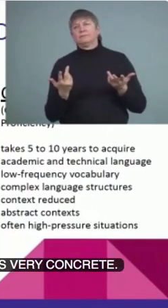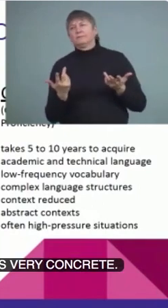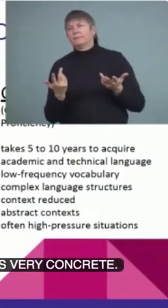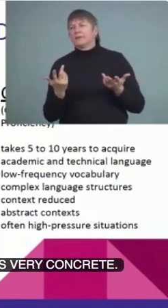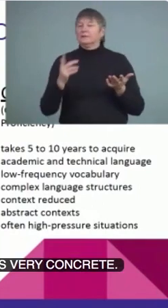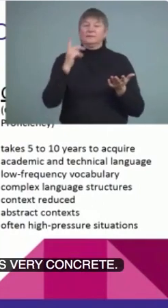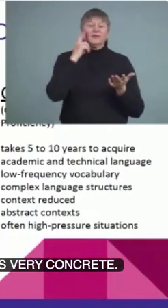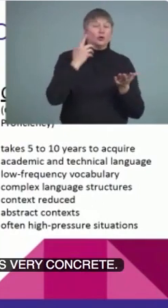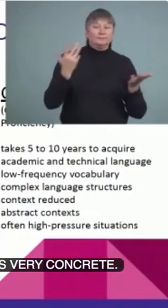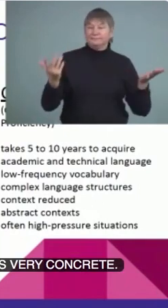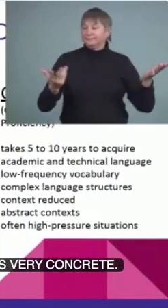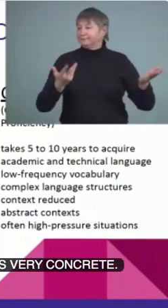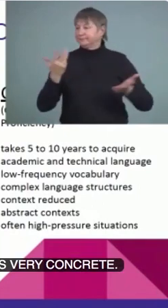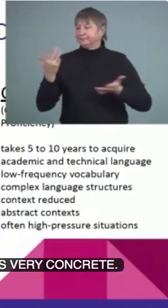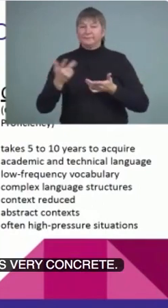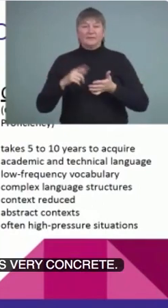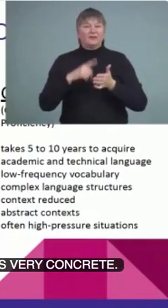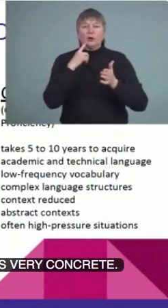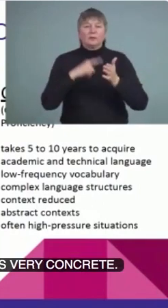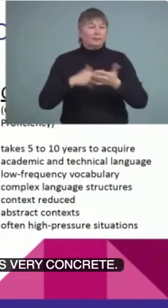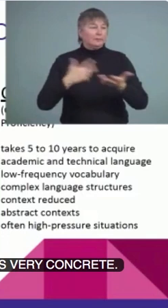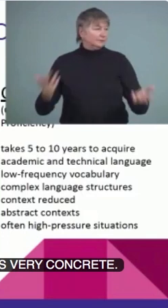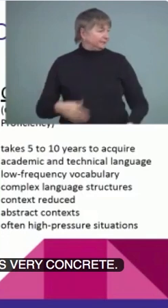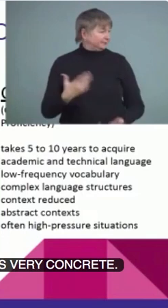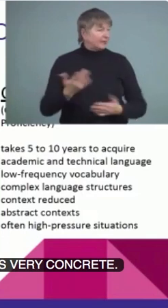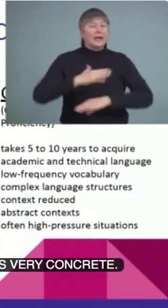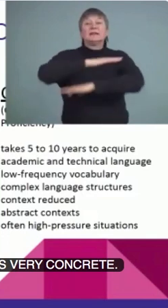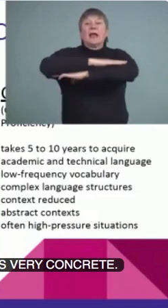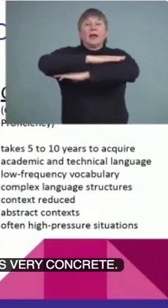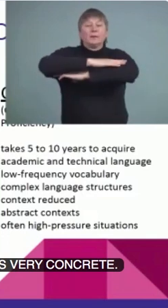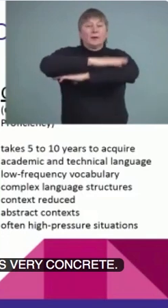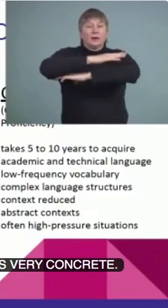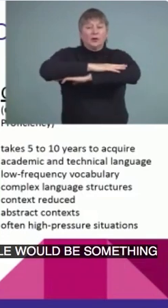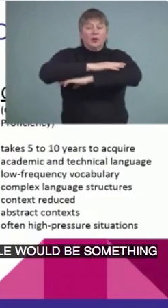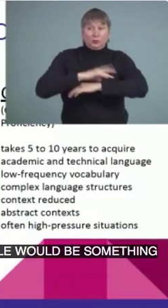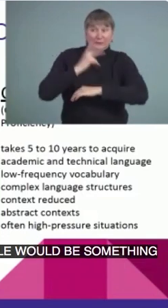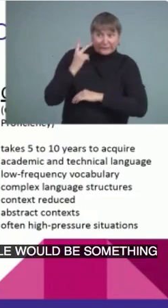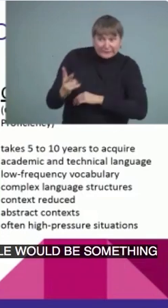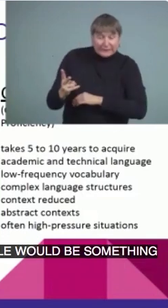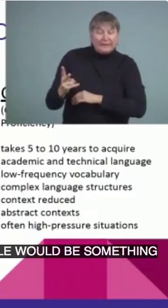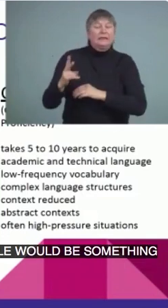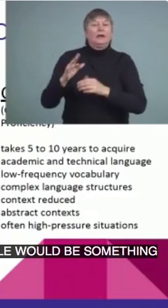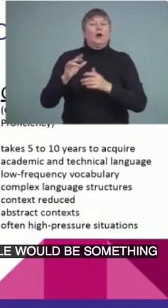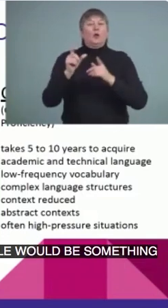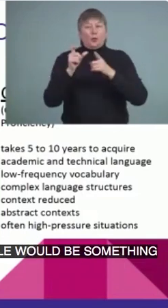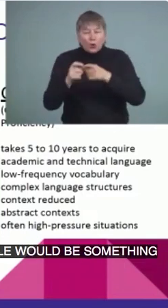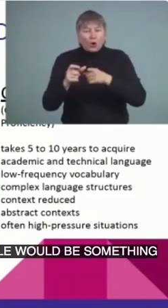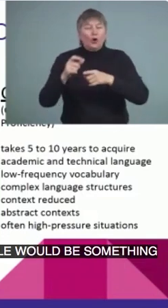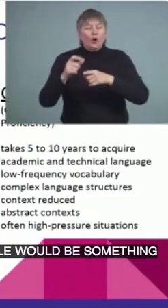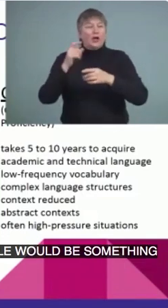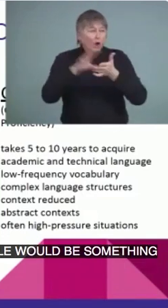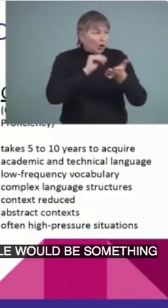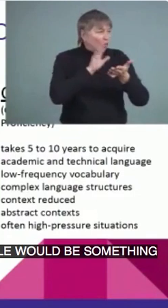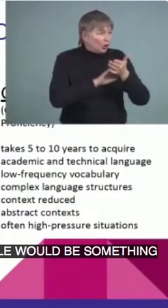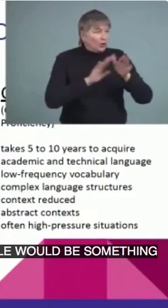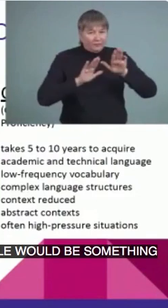are, you know, table would be something that you could see. It's concrete, and it's more of a low-pressure situation